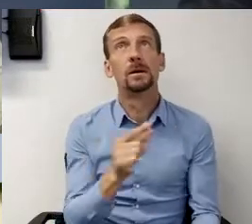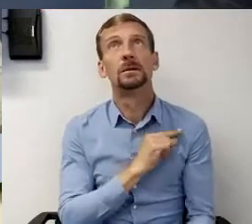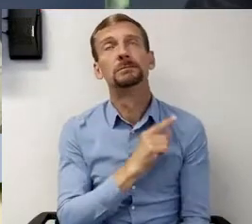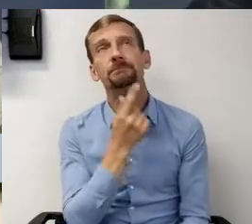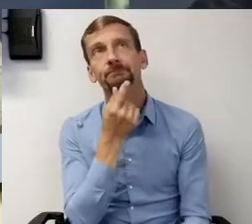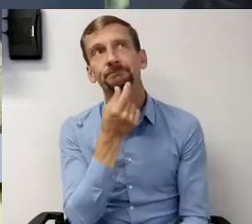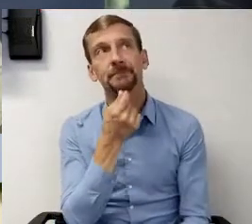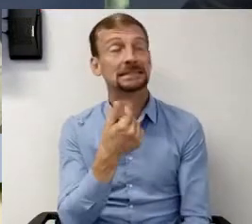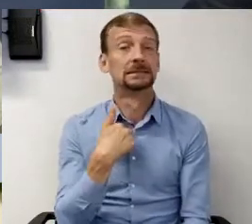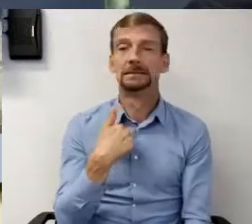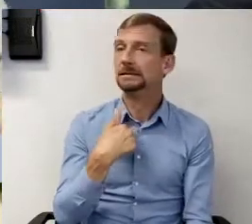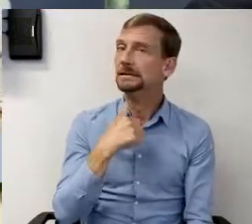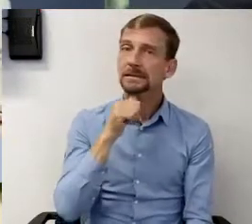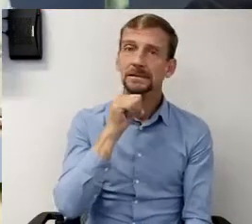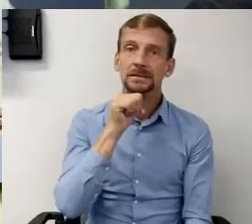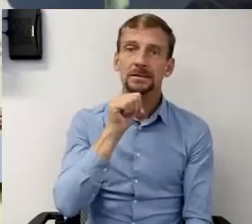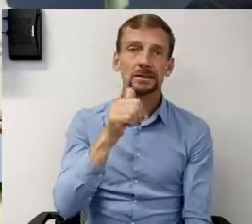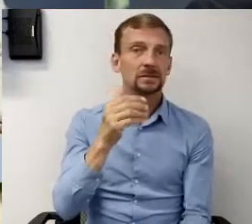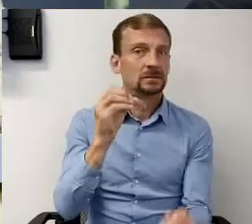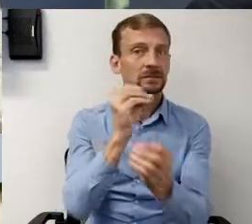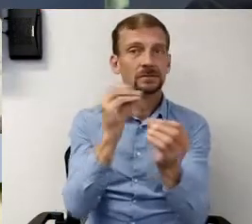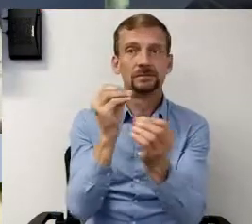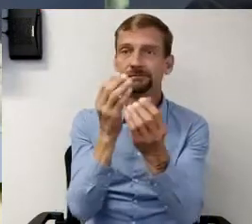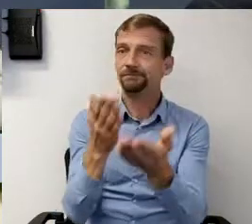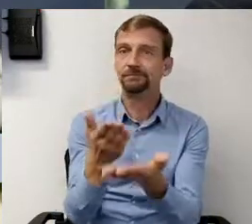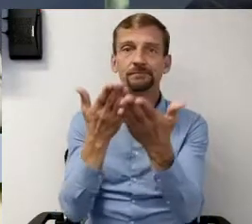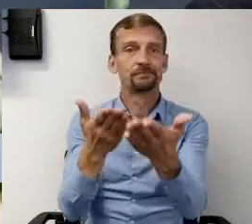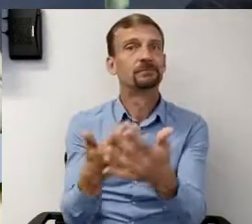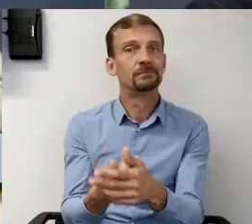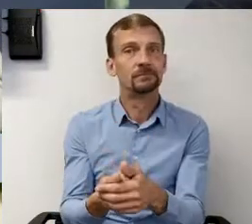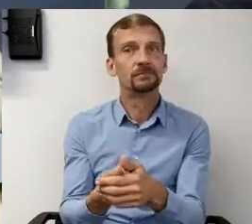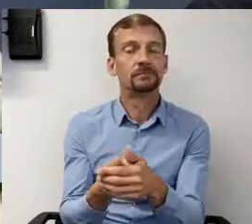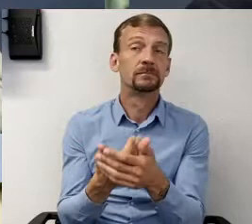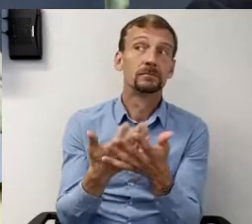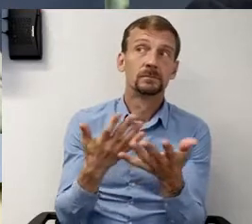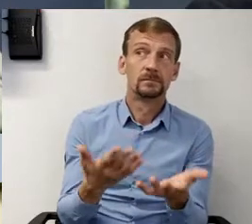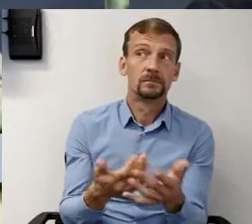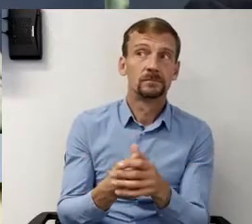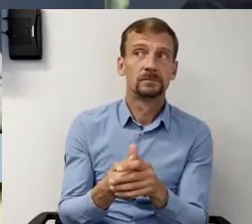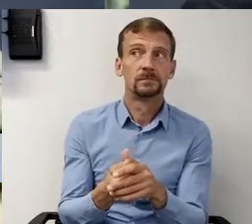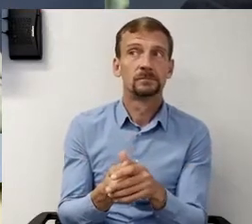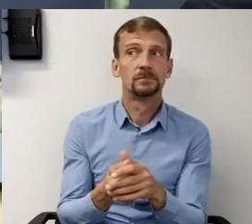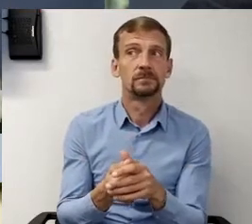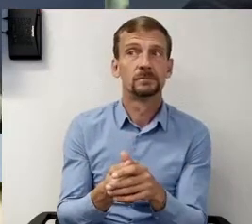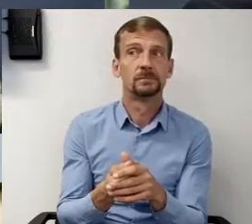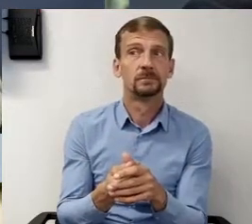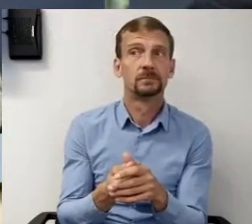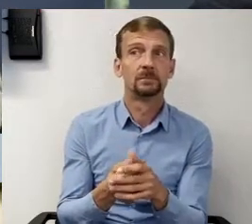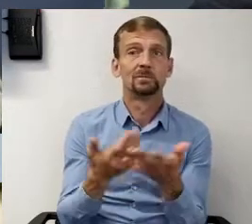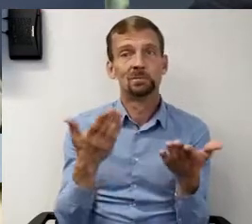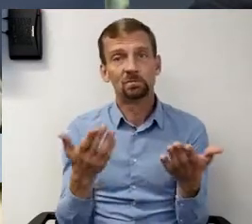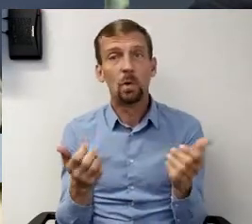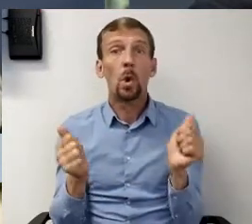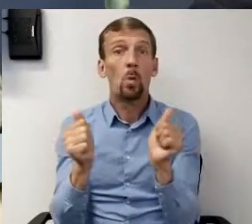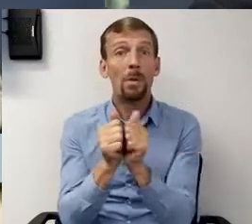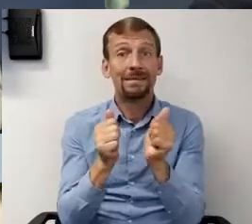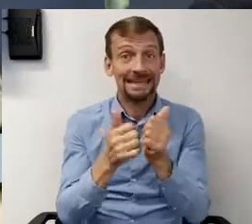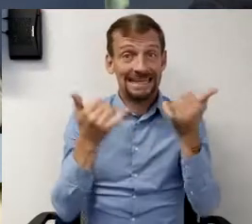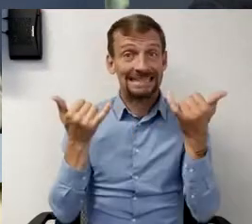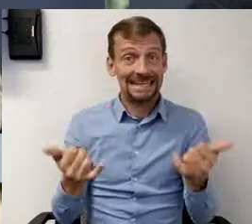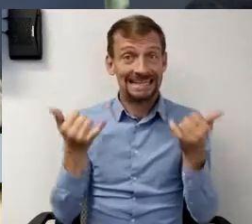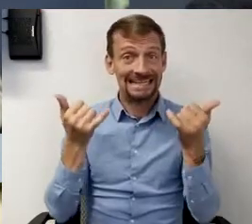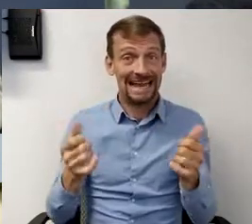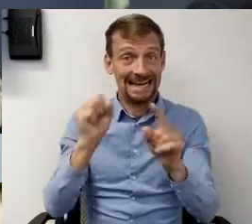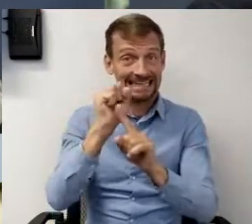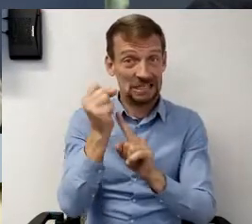I don't. Again, unfortunately, under today's conditions, I don't.